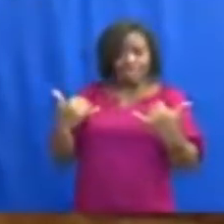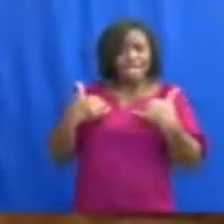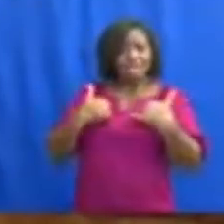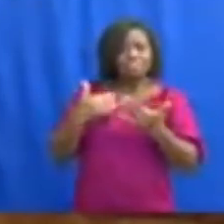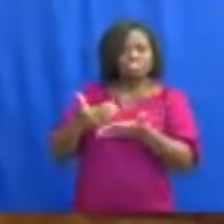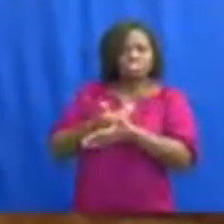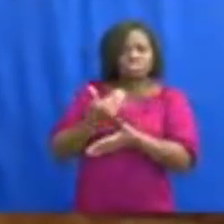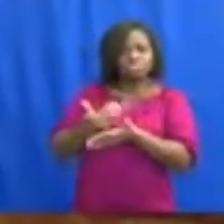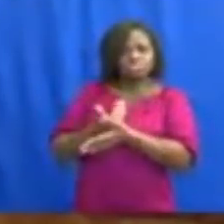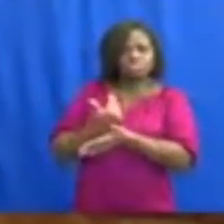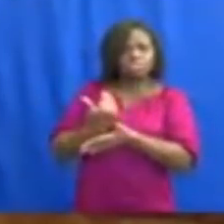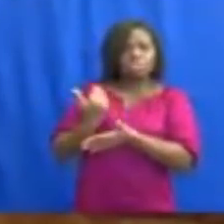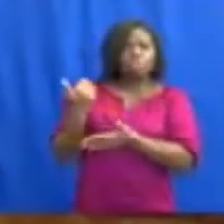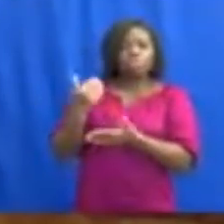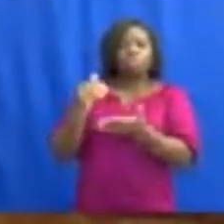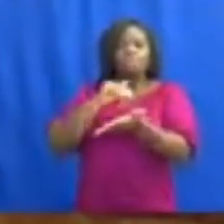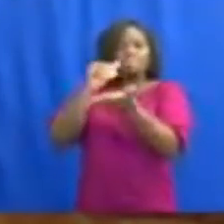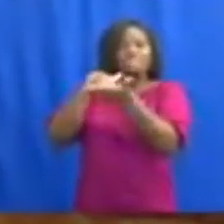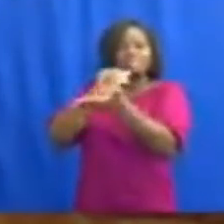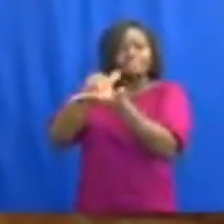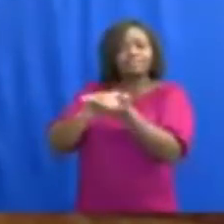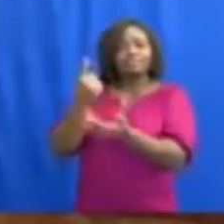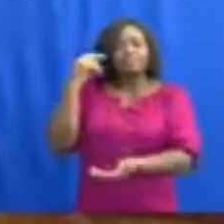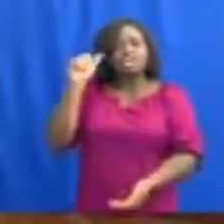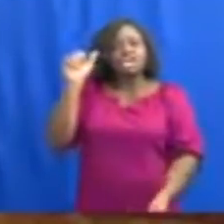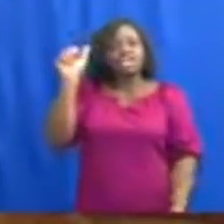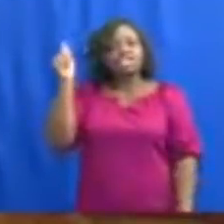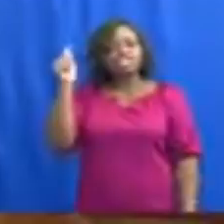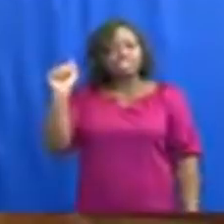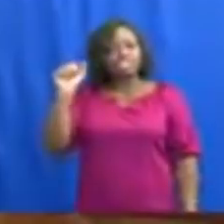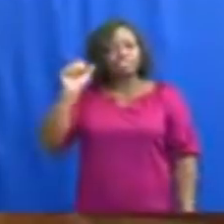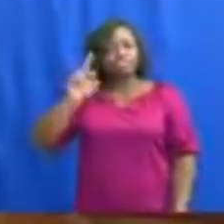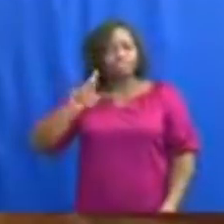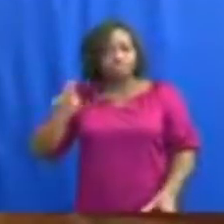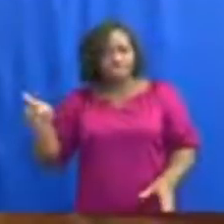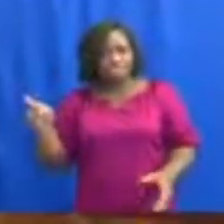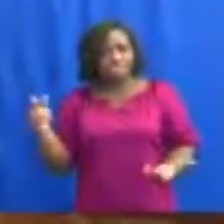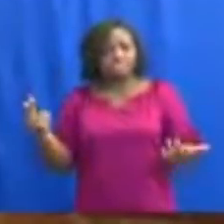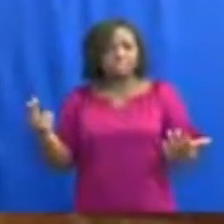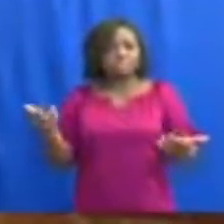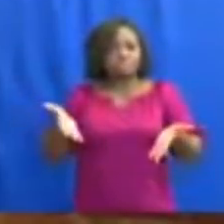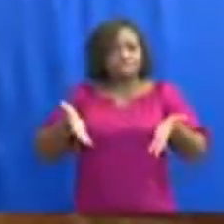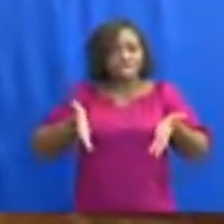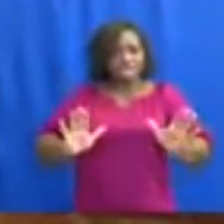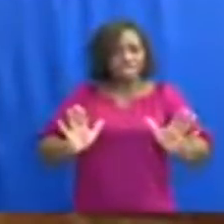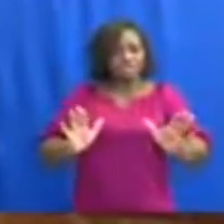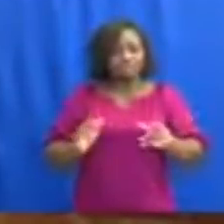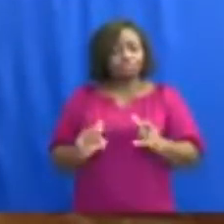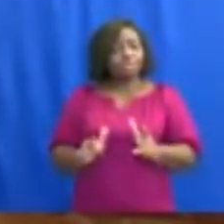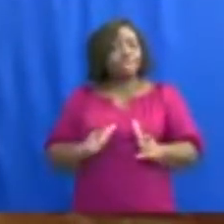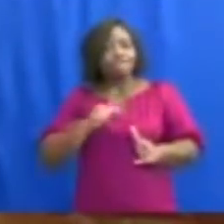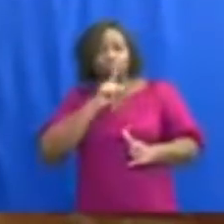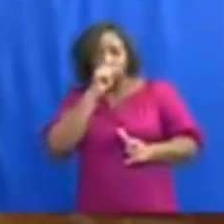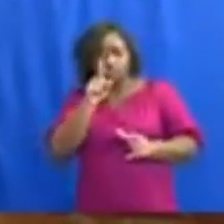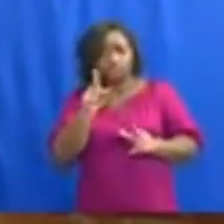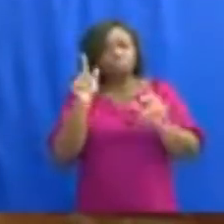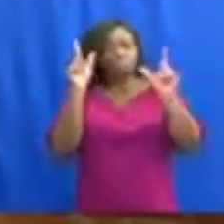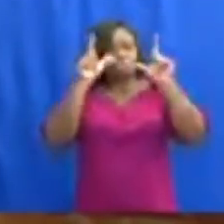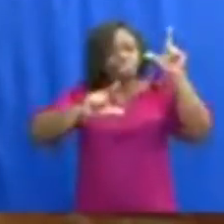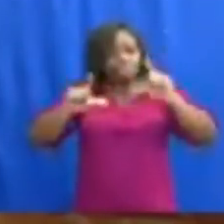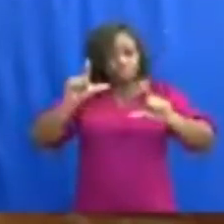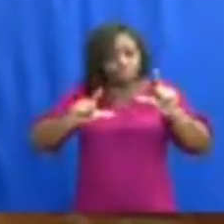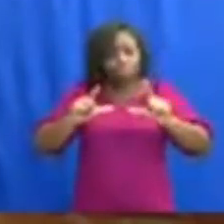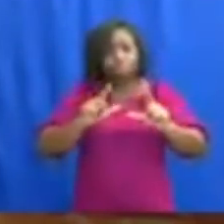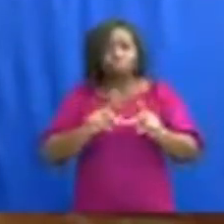Additional laboratories to strengthen clinical care to allow for real-time results. More